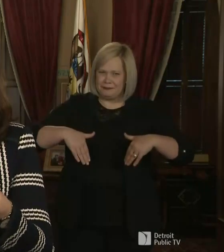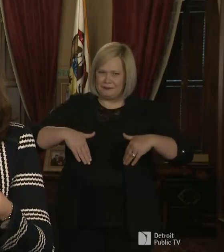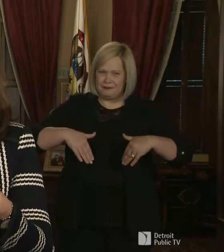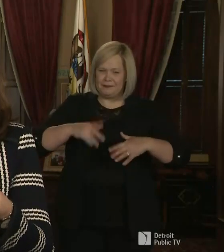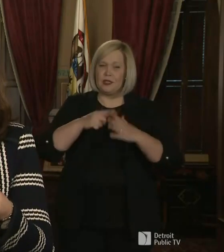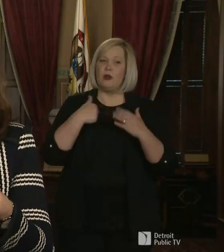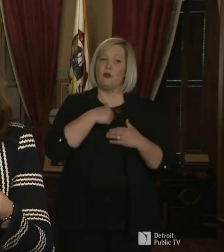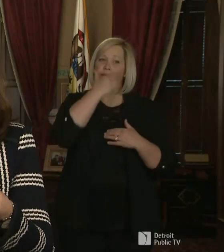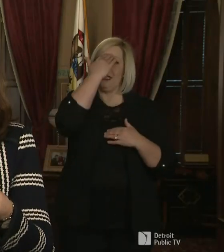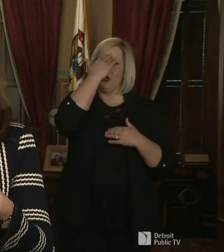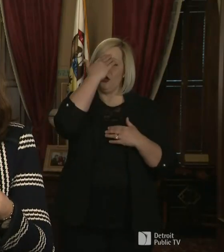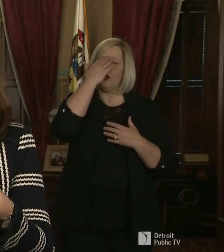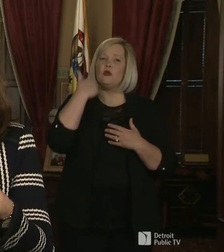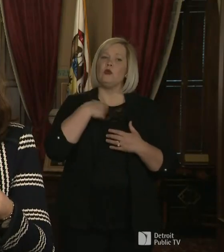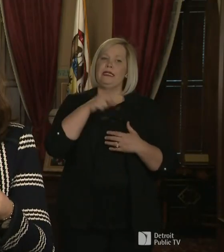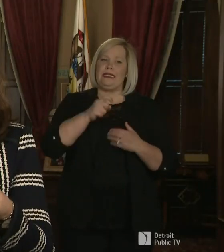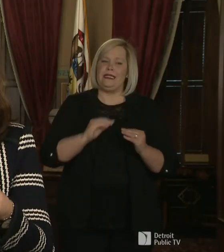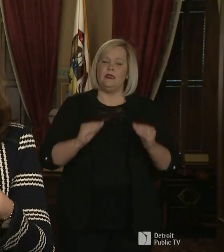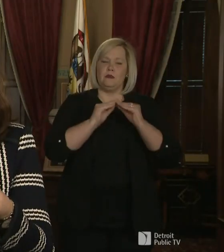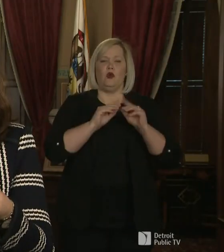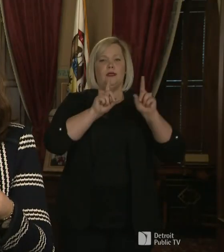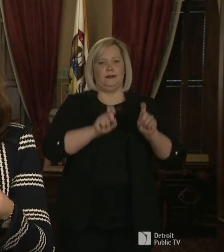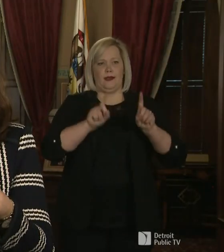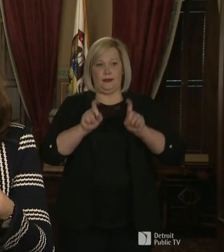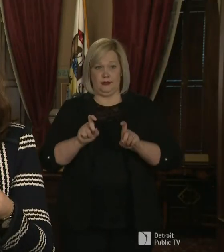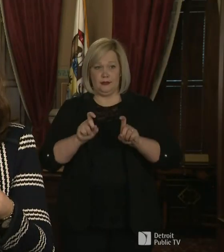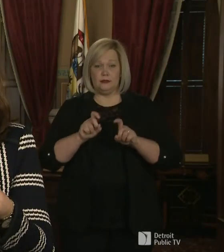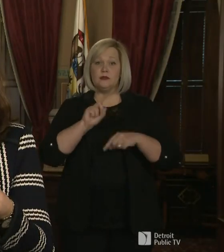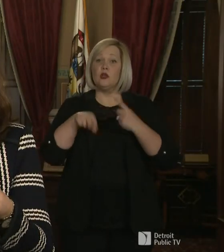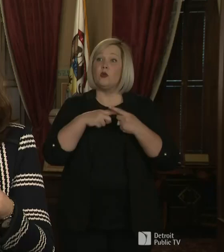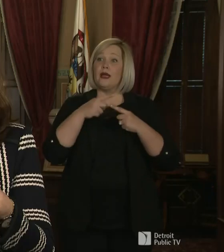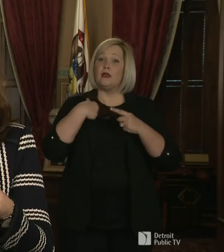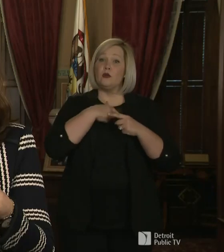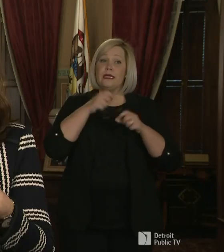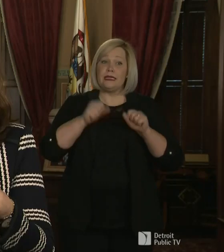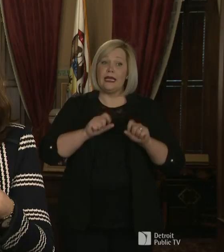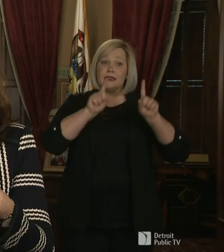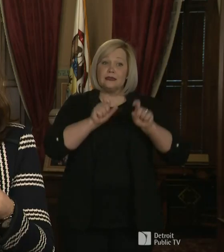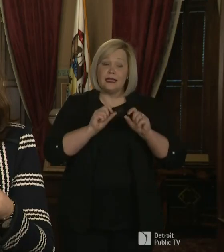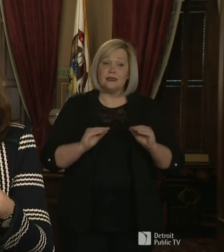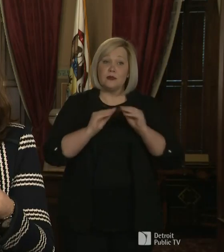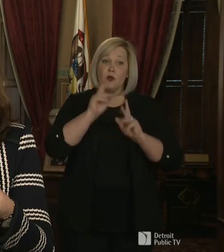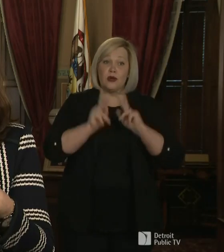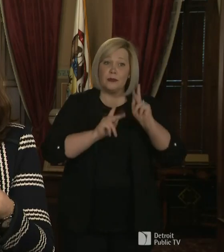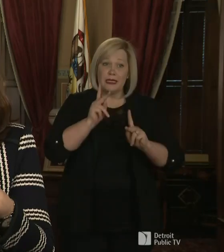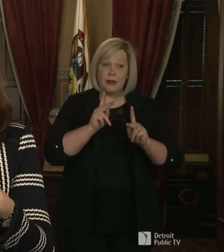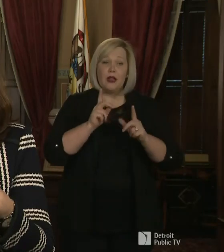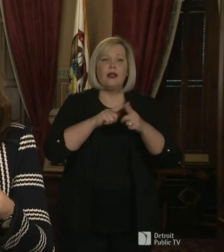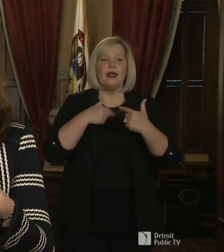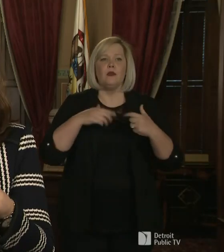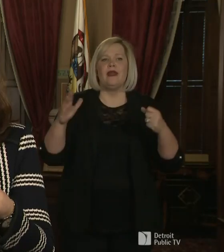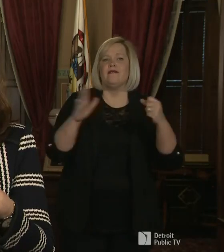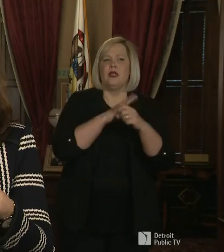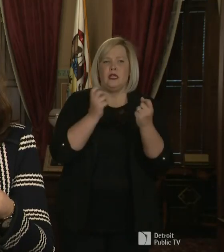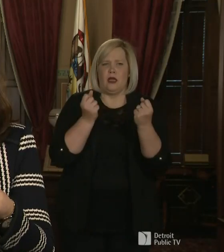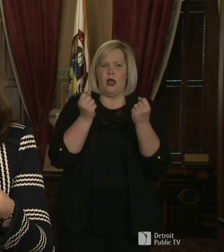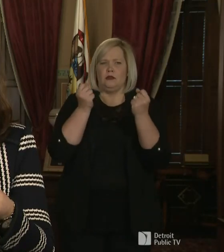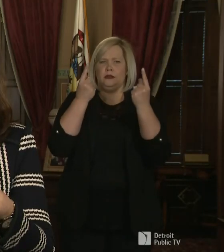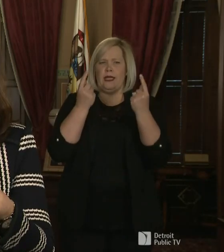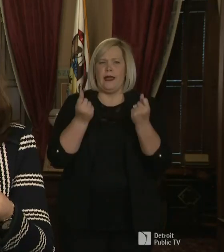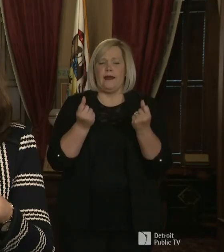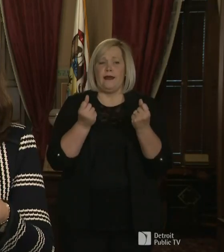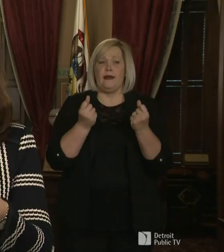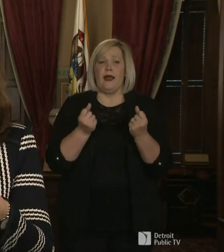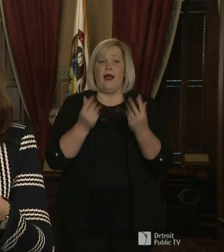We need more testing and when we are able to do more testing, we'll have a much better handle on truly how rampant COVID-19